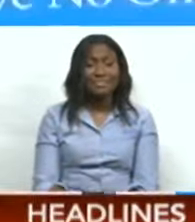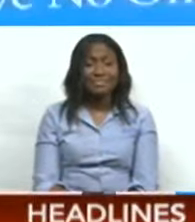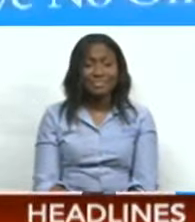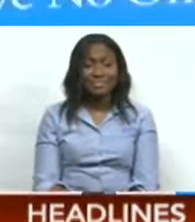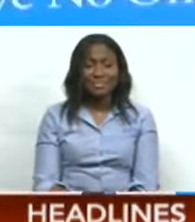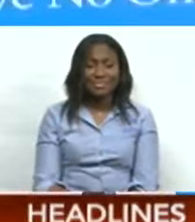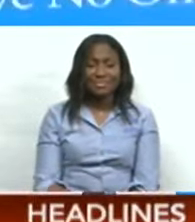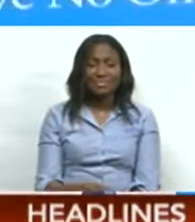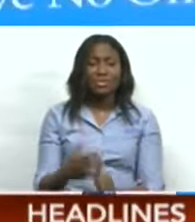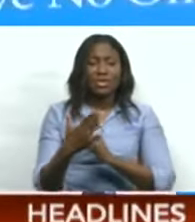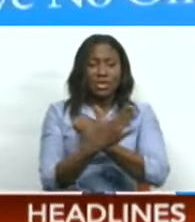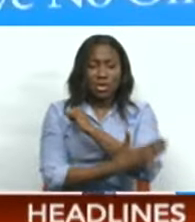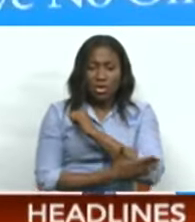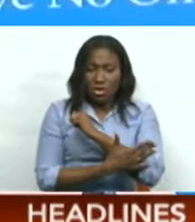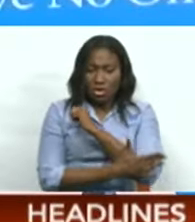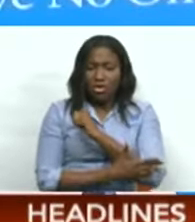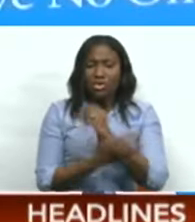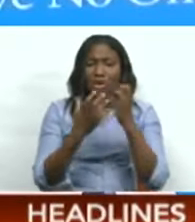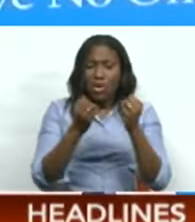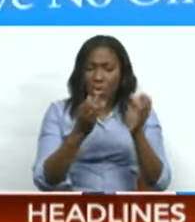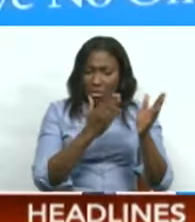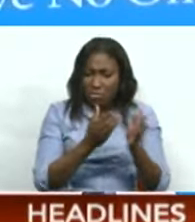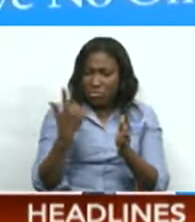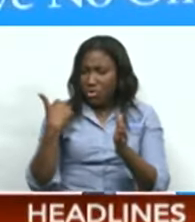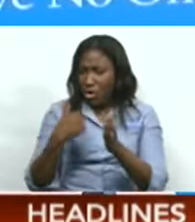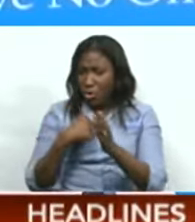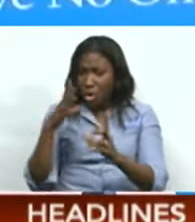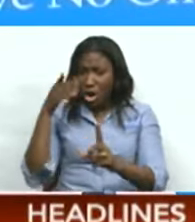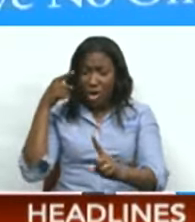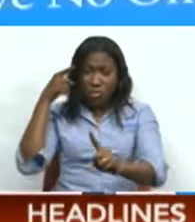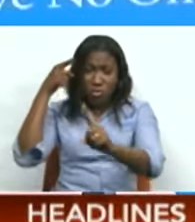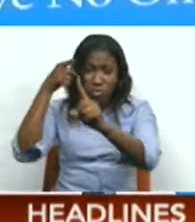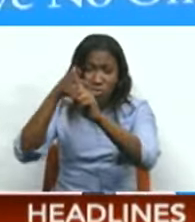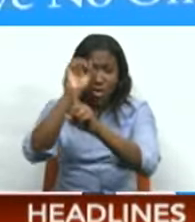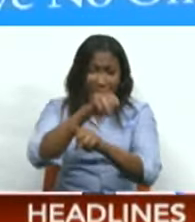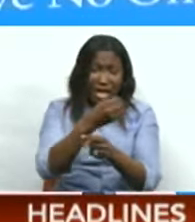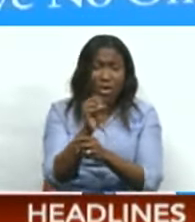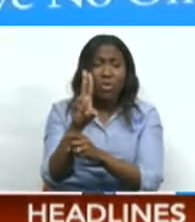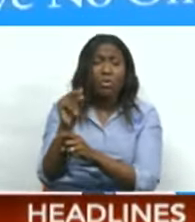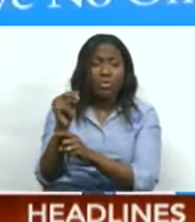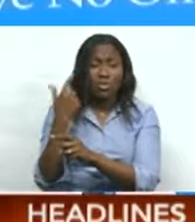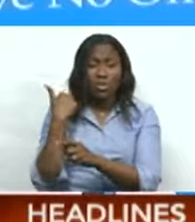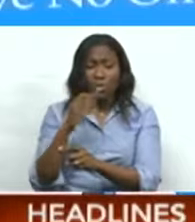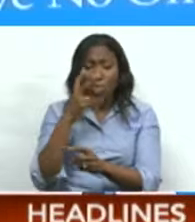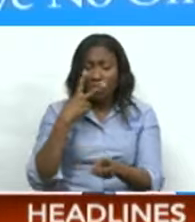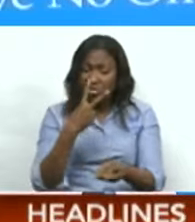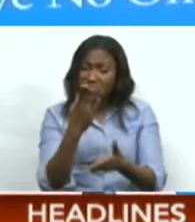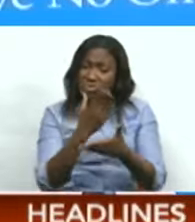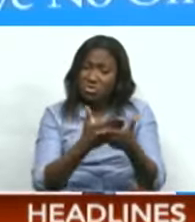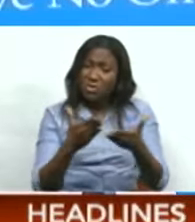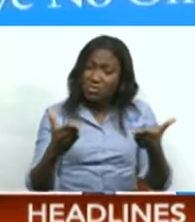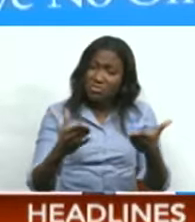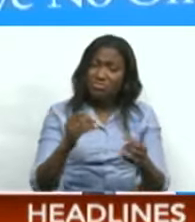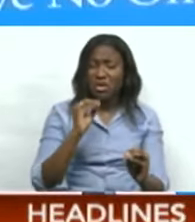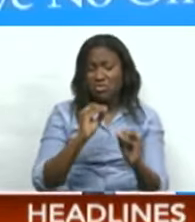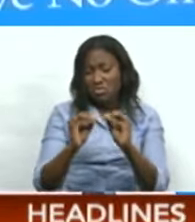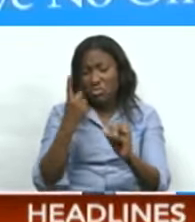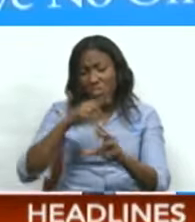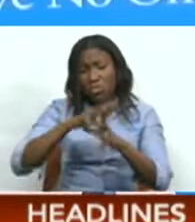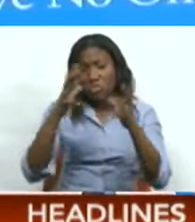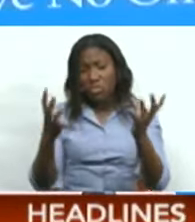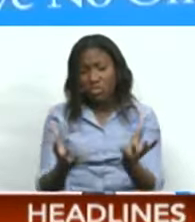countries on track to achieve the UN Sustainable Development Goals? Tonight, we look at how some factors are eroding global